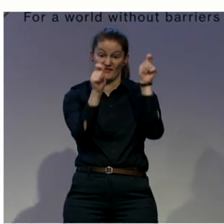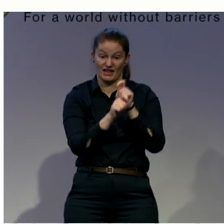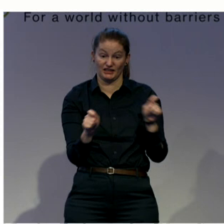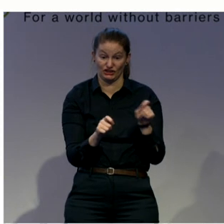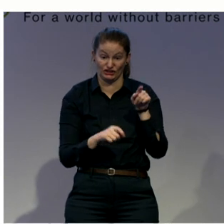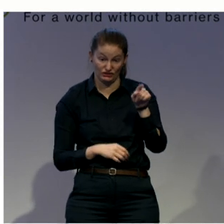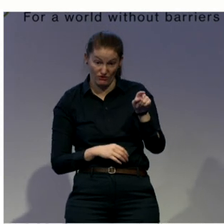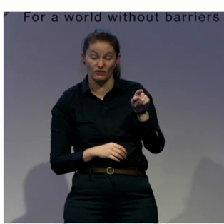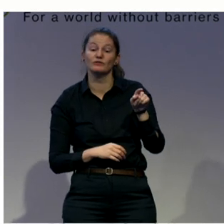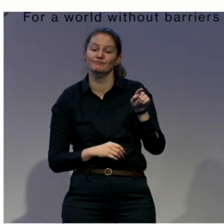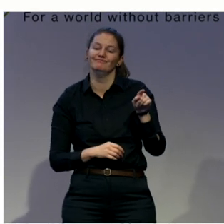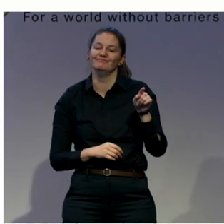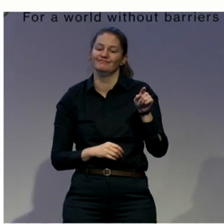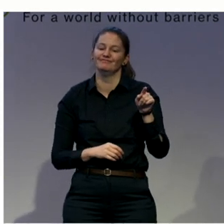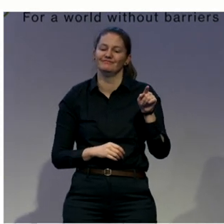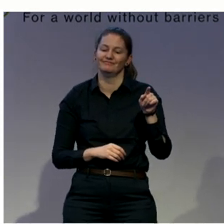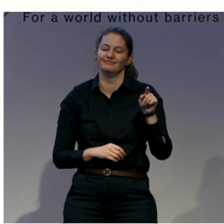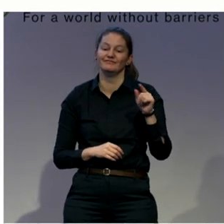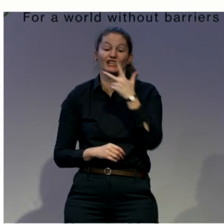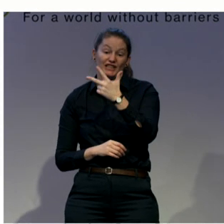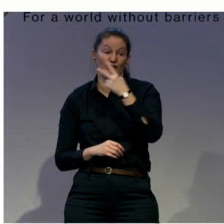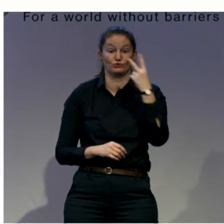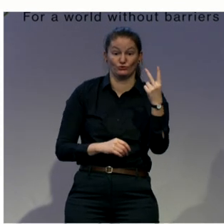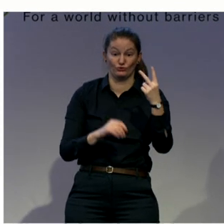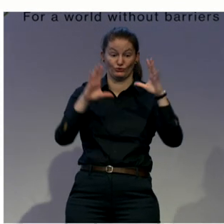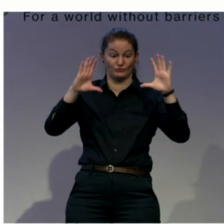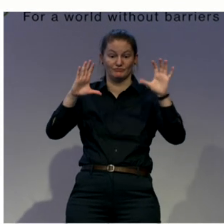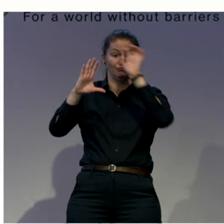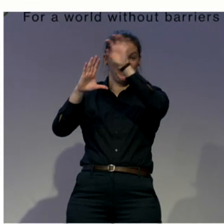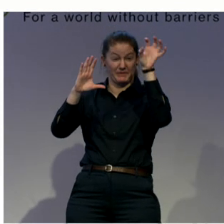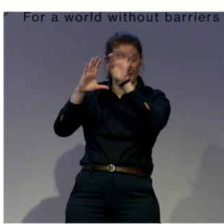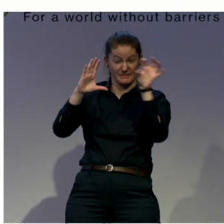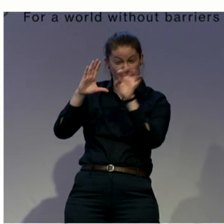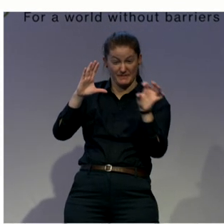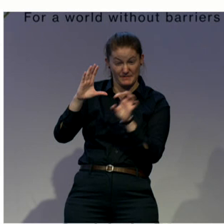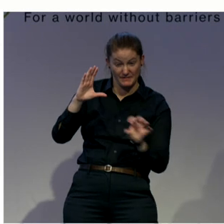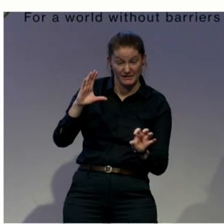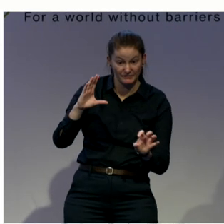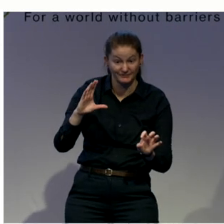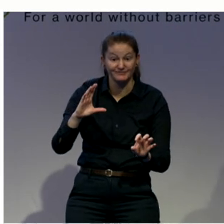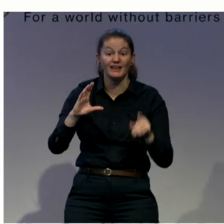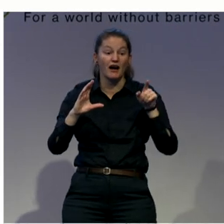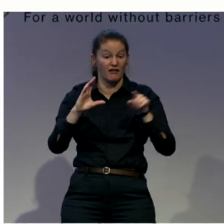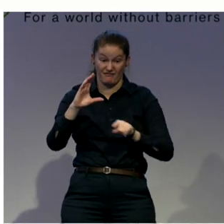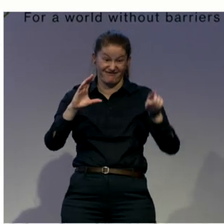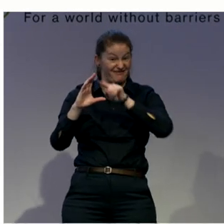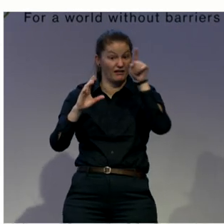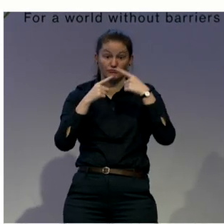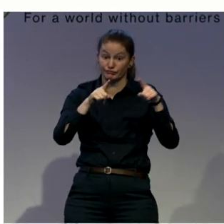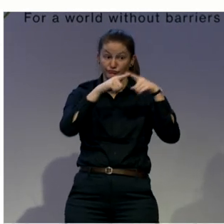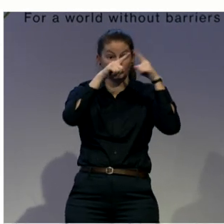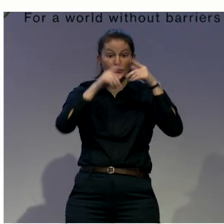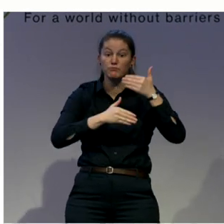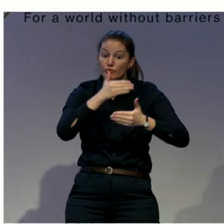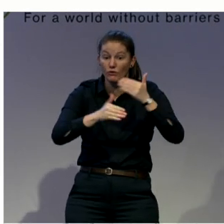no? But all of them were really the same as regards to people with disabilities, no?